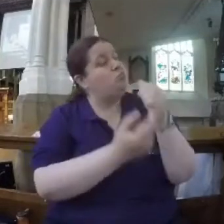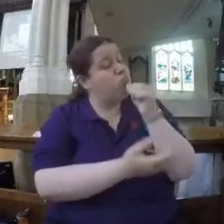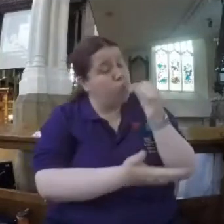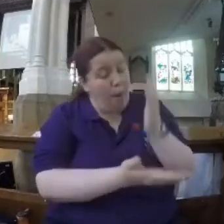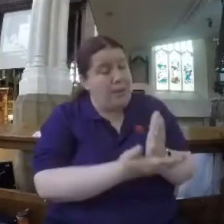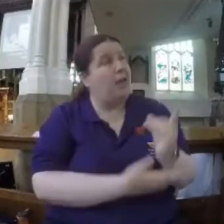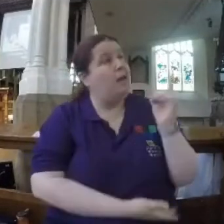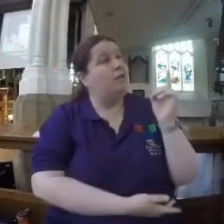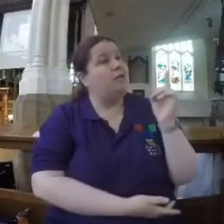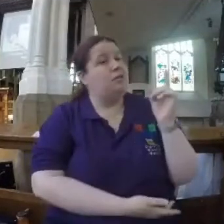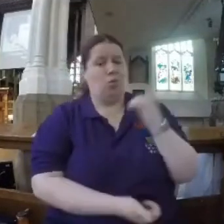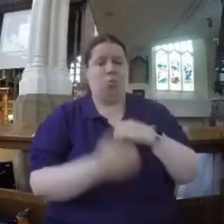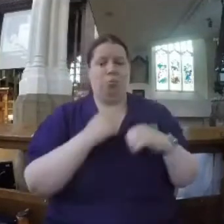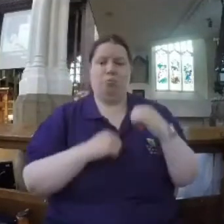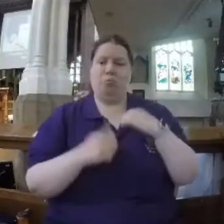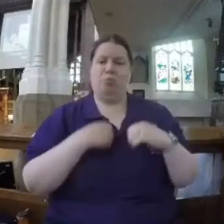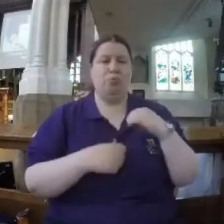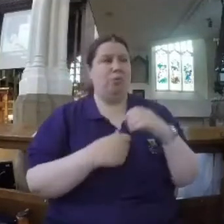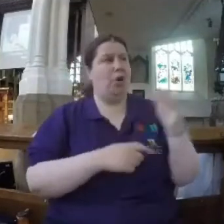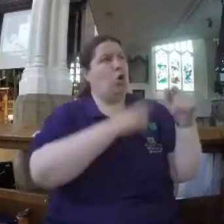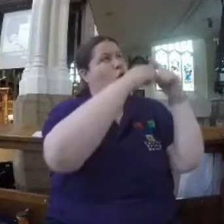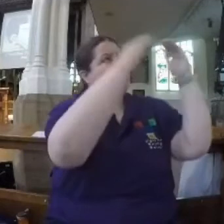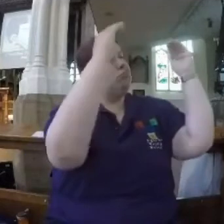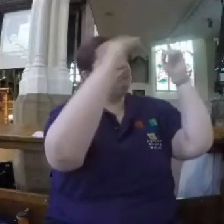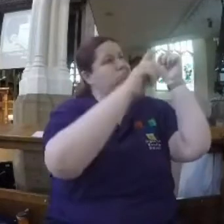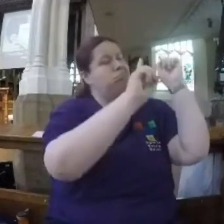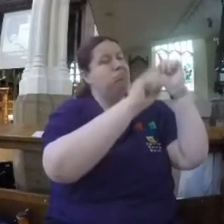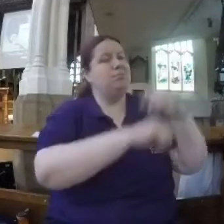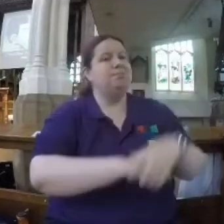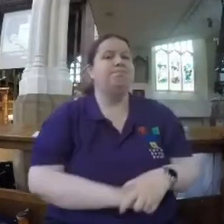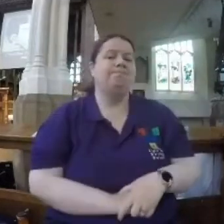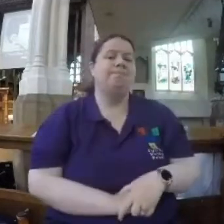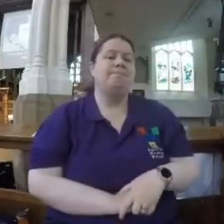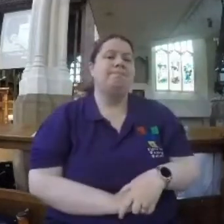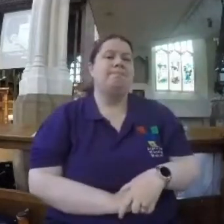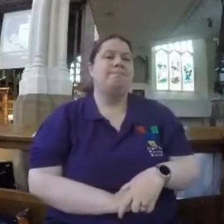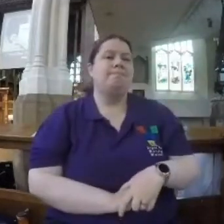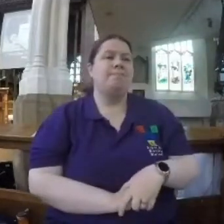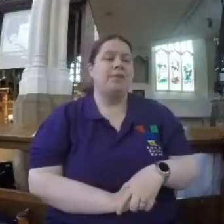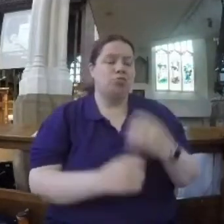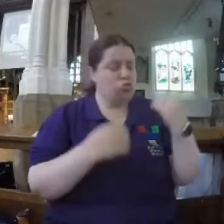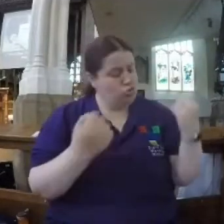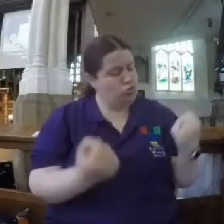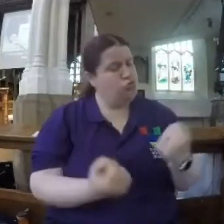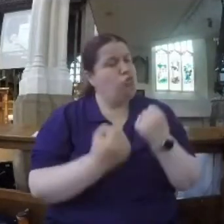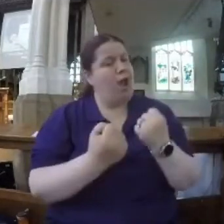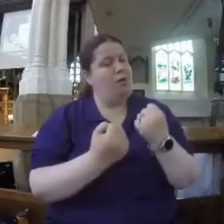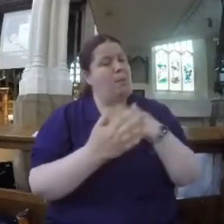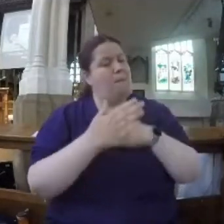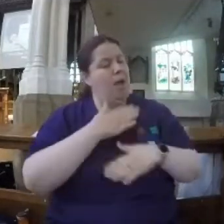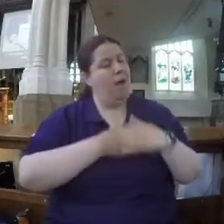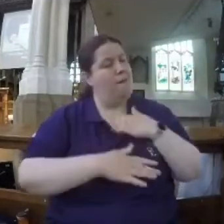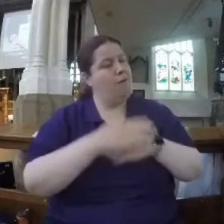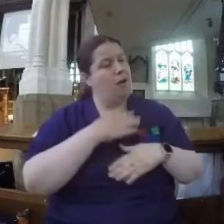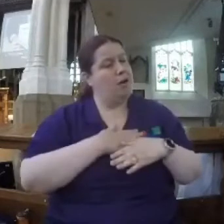that's not the kind of boastfulness we see in God's kingdom. This is about what meekness brings into our lives. This is the